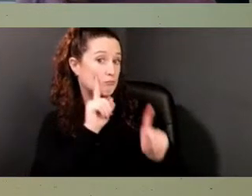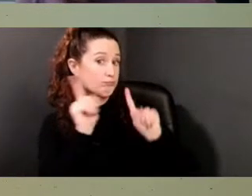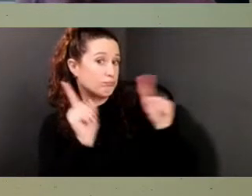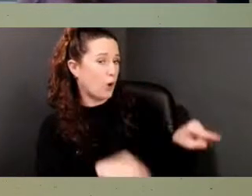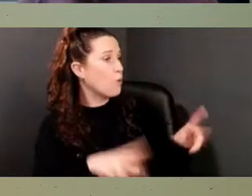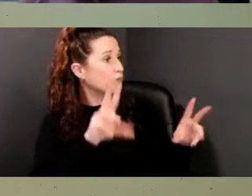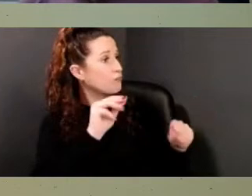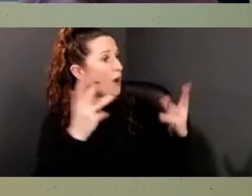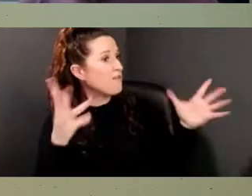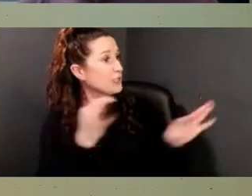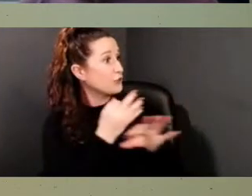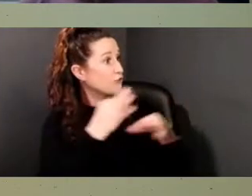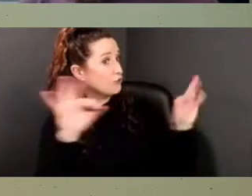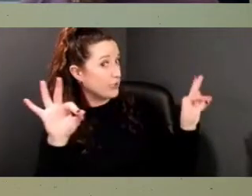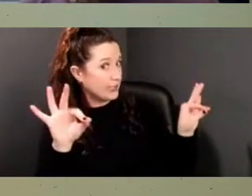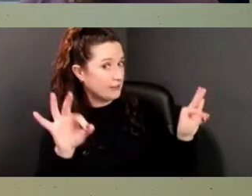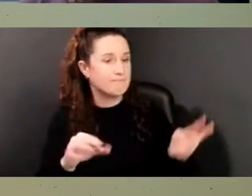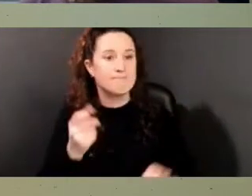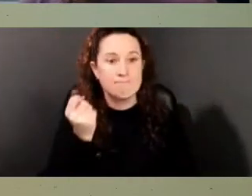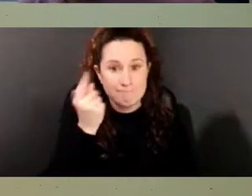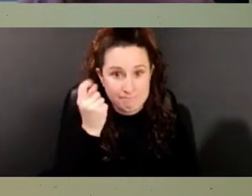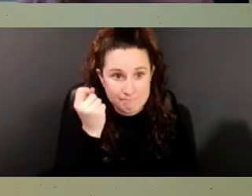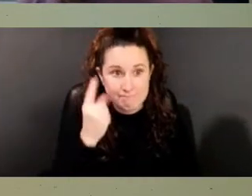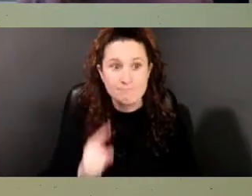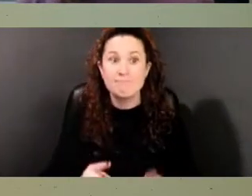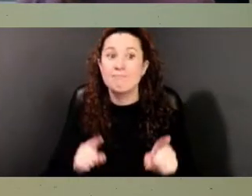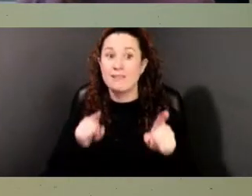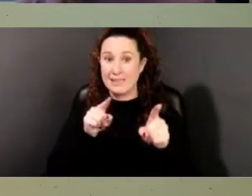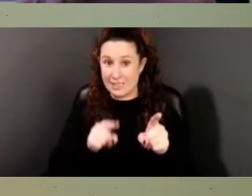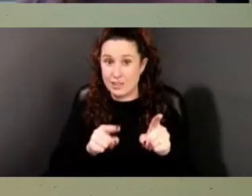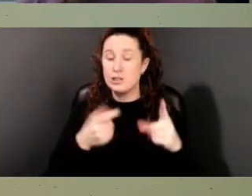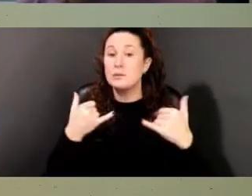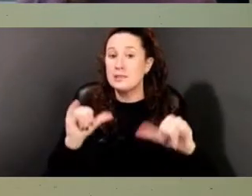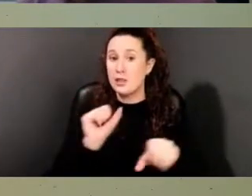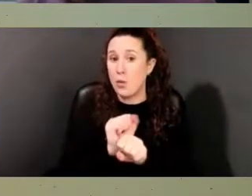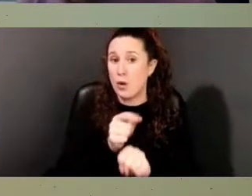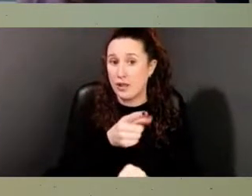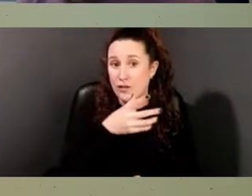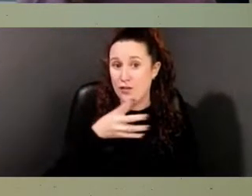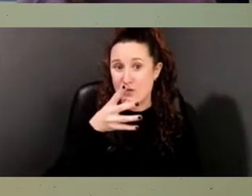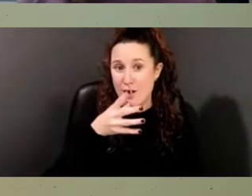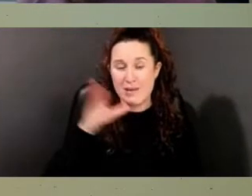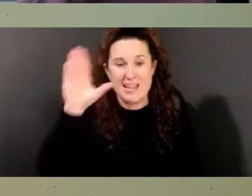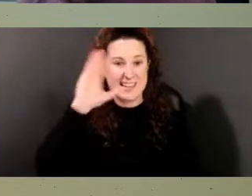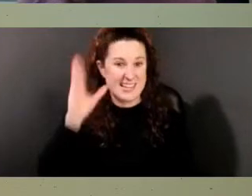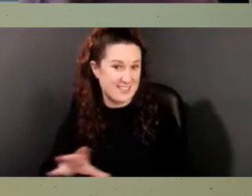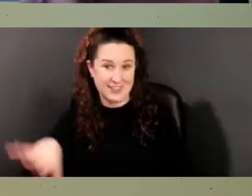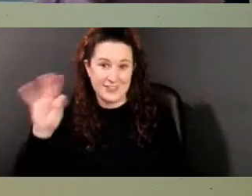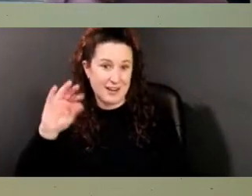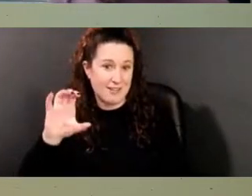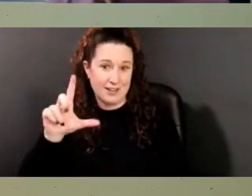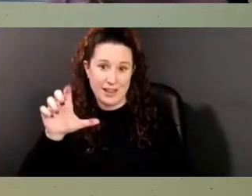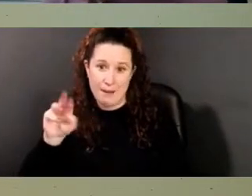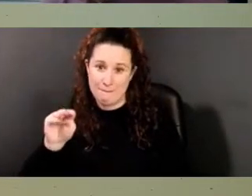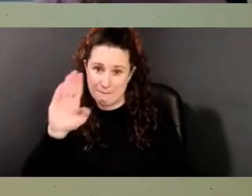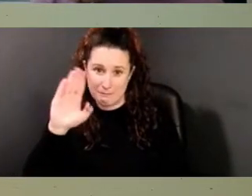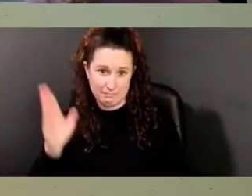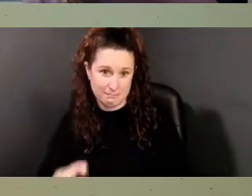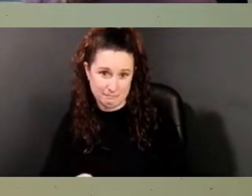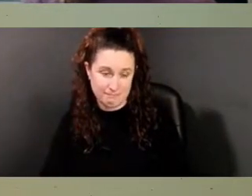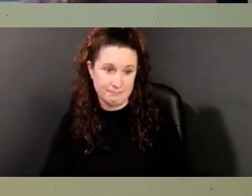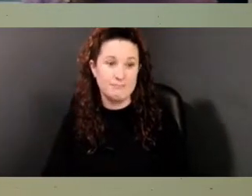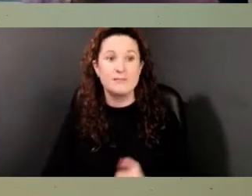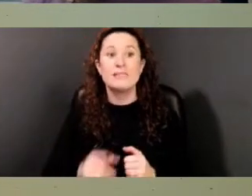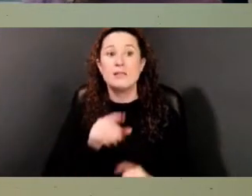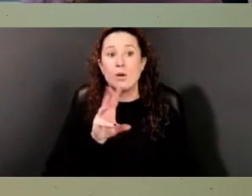While William and Deborah White remained tenants, the reward money was never claimed, and Clem's fate is unknown. After William White's death in